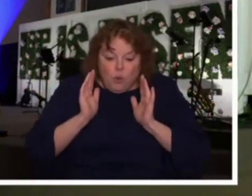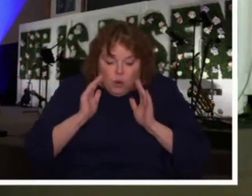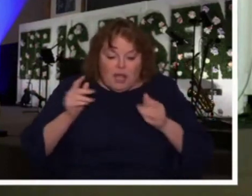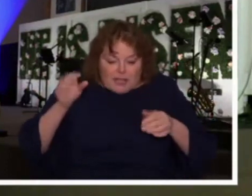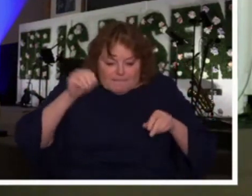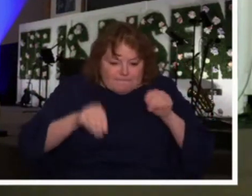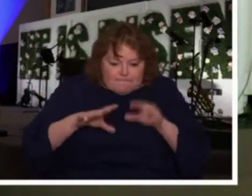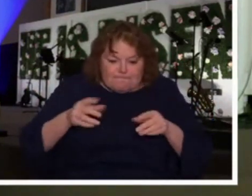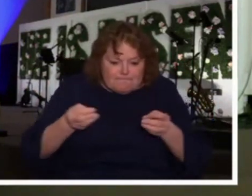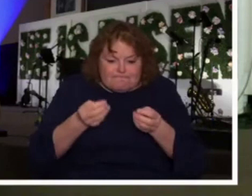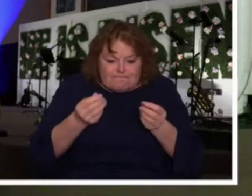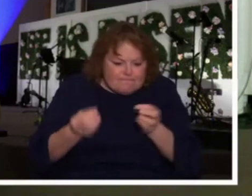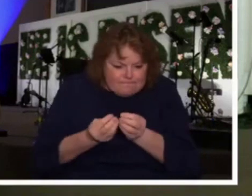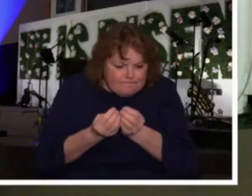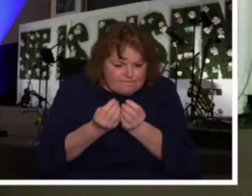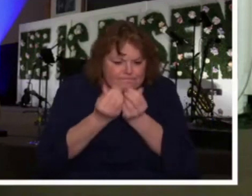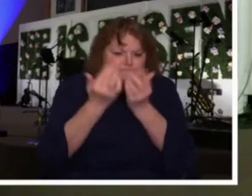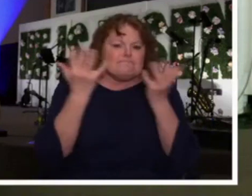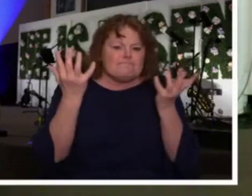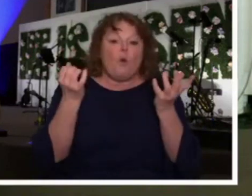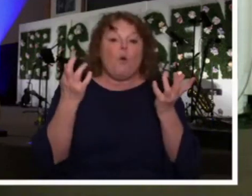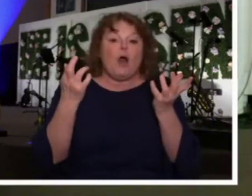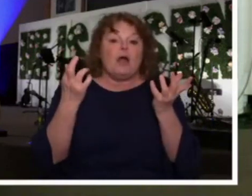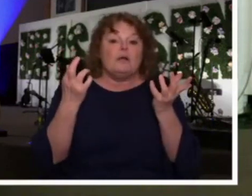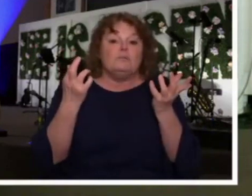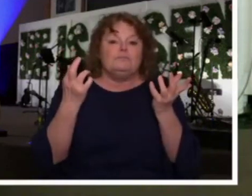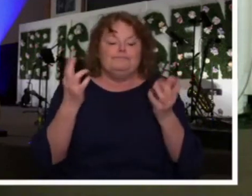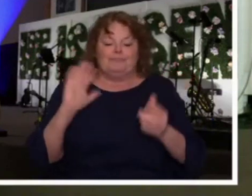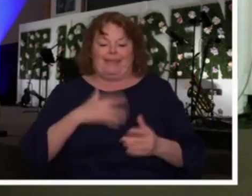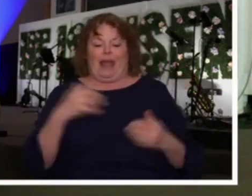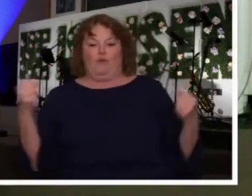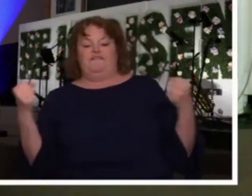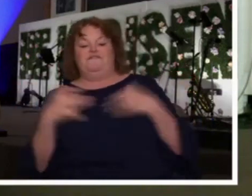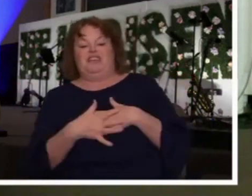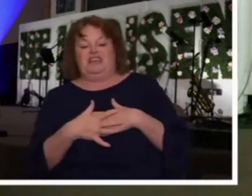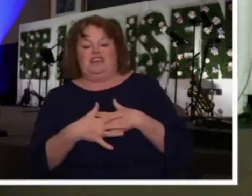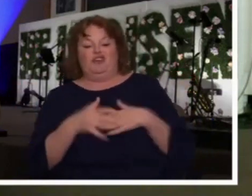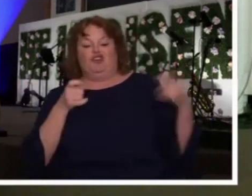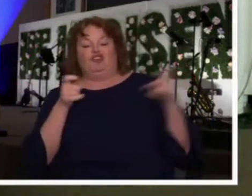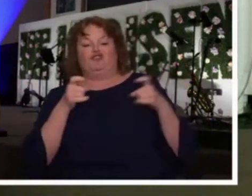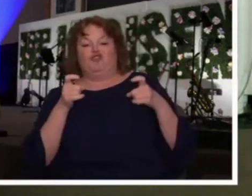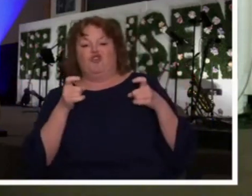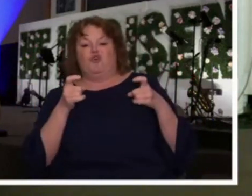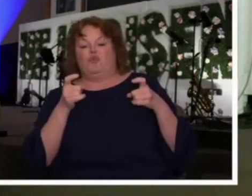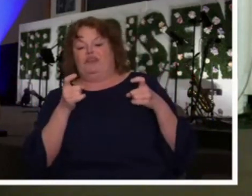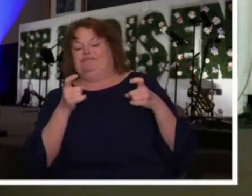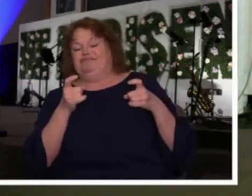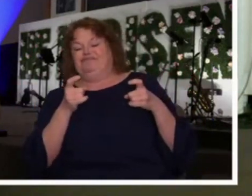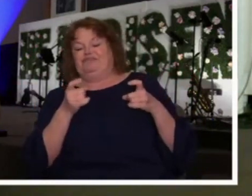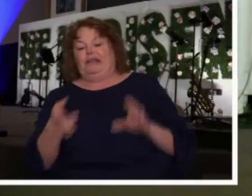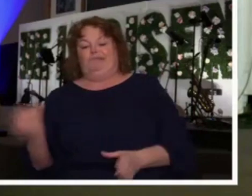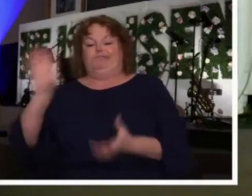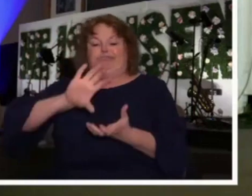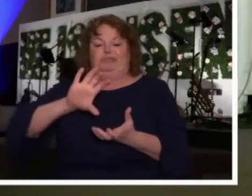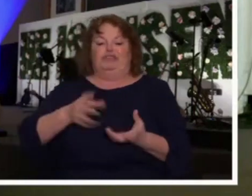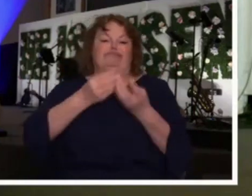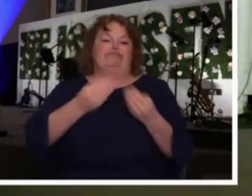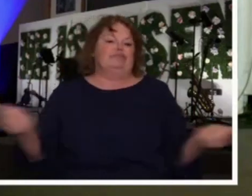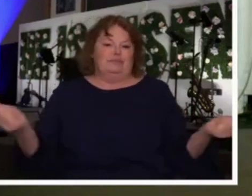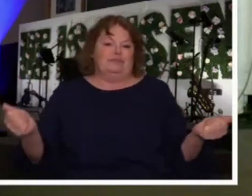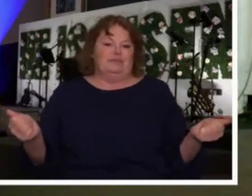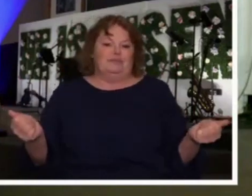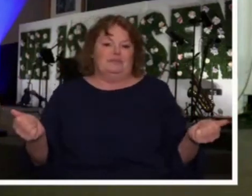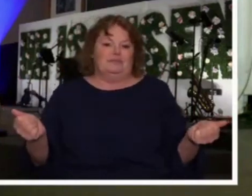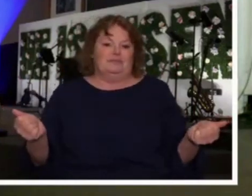what He desires or we will douse by the water of our fear and our control and our flawed theology. But I